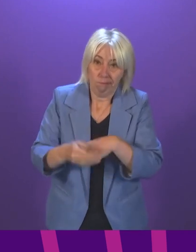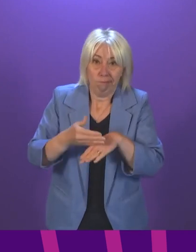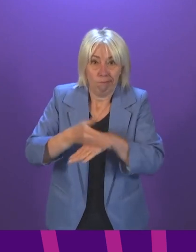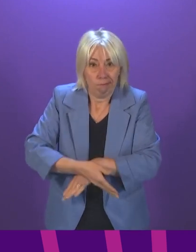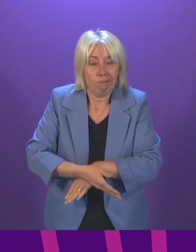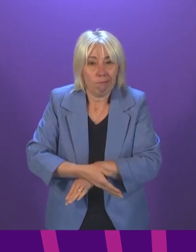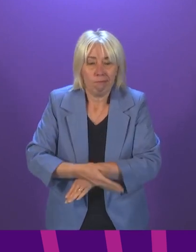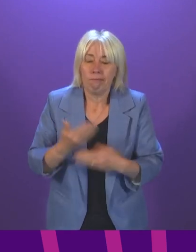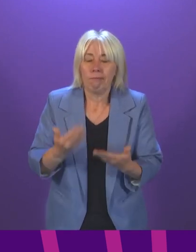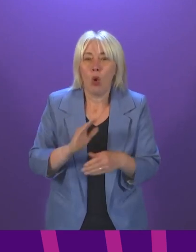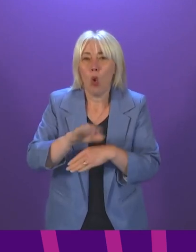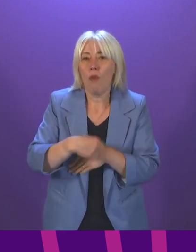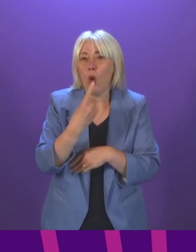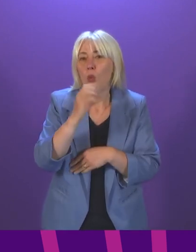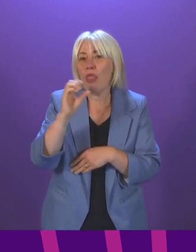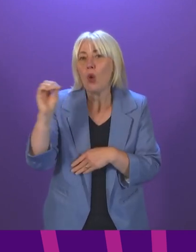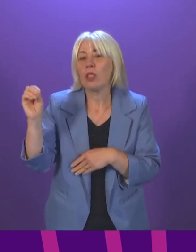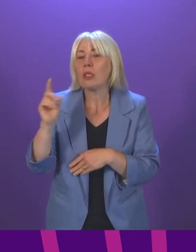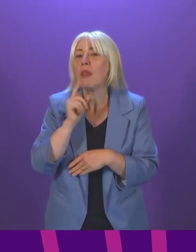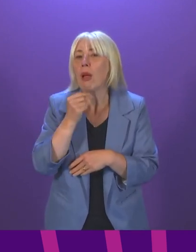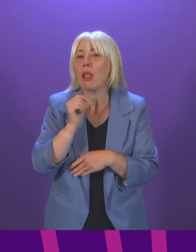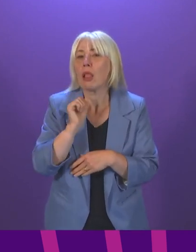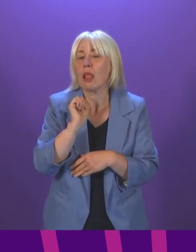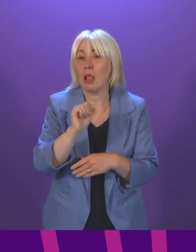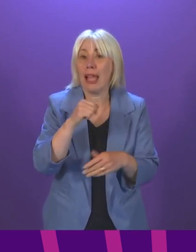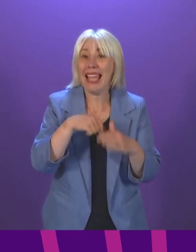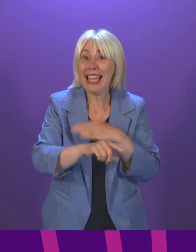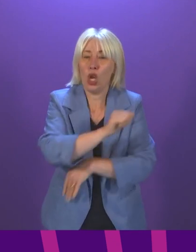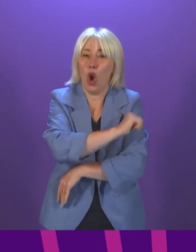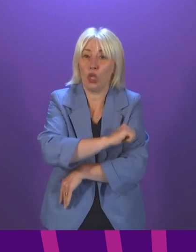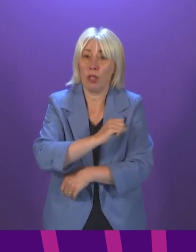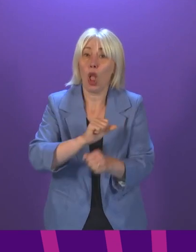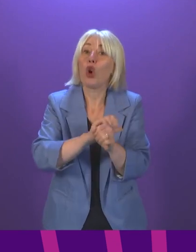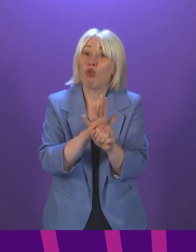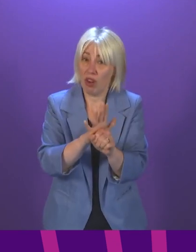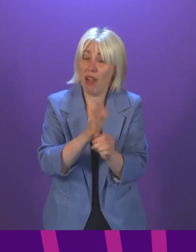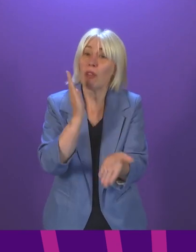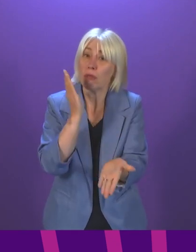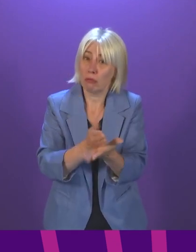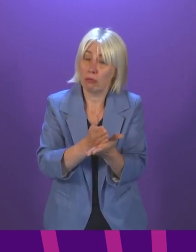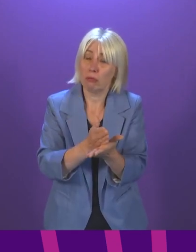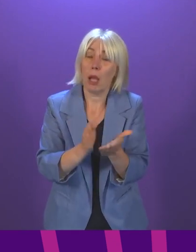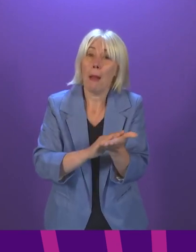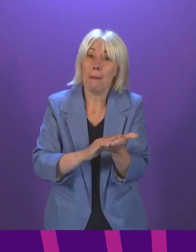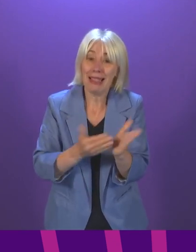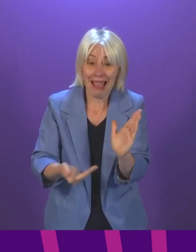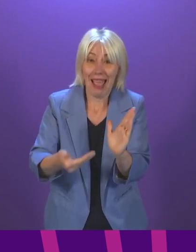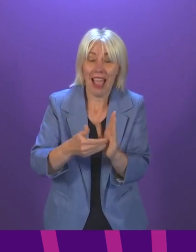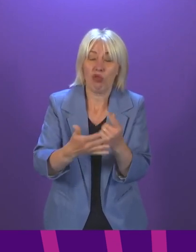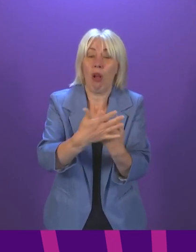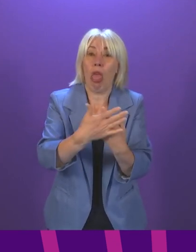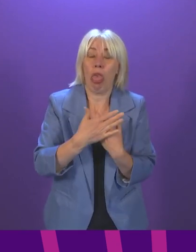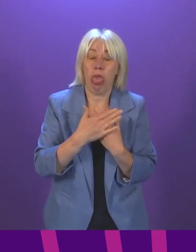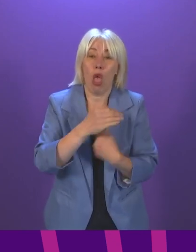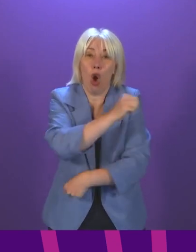There are right now over a thousand people in our hospitals with Covid. That puts an additional pressure on our hospitals